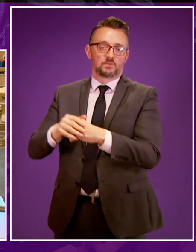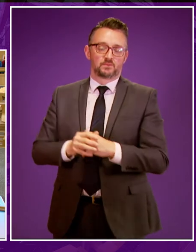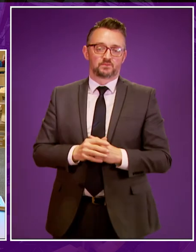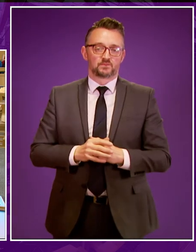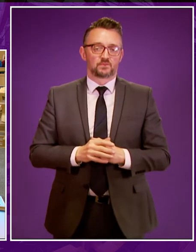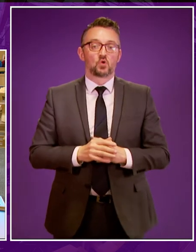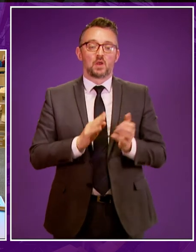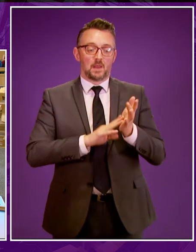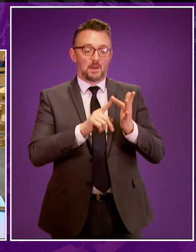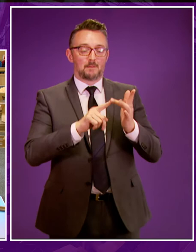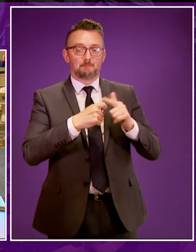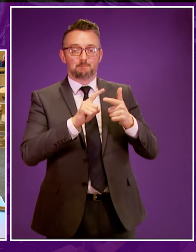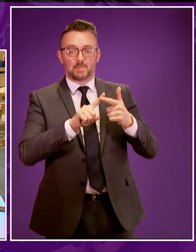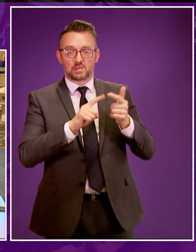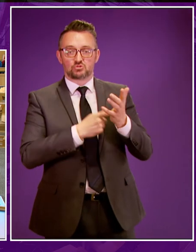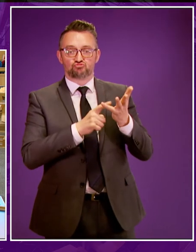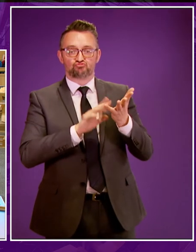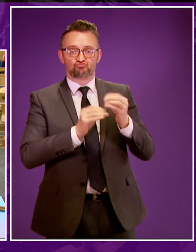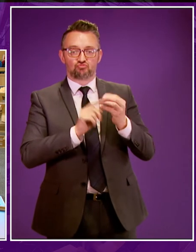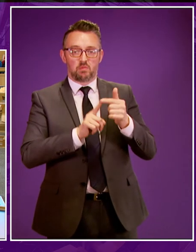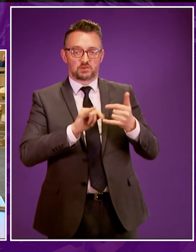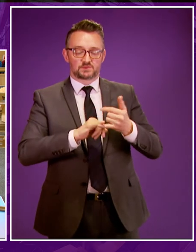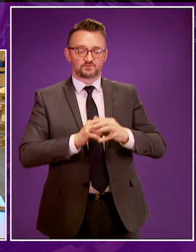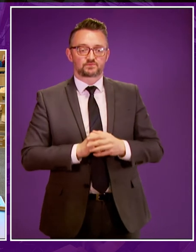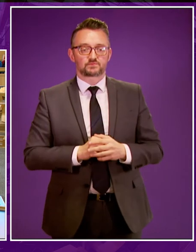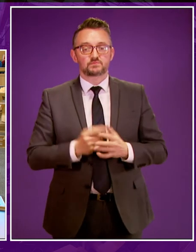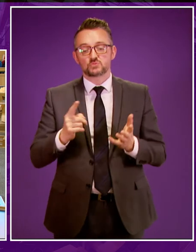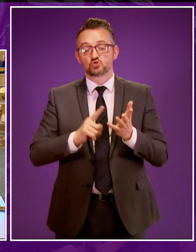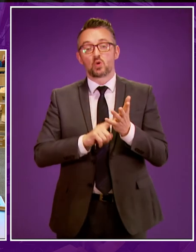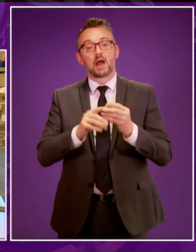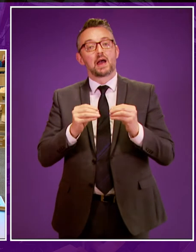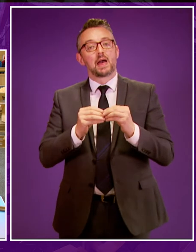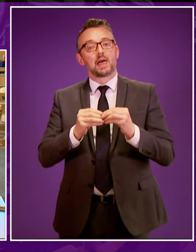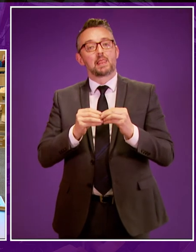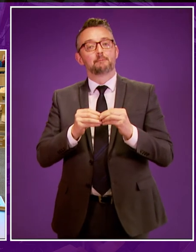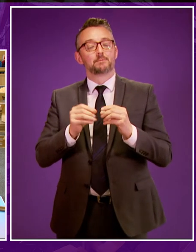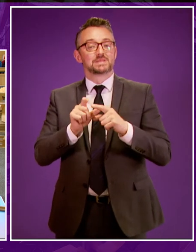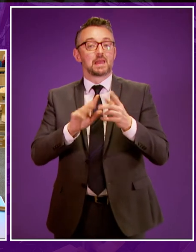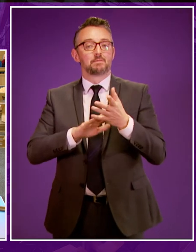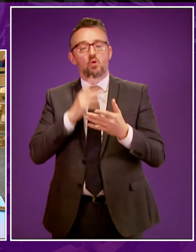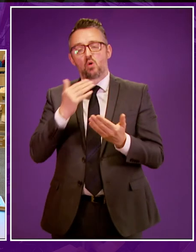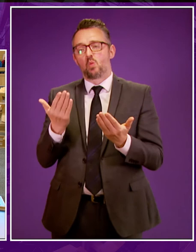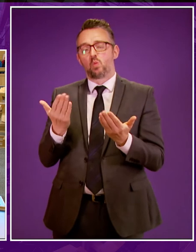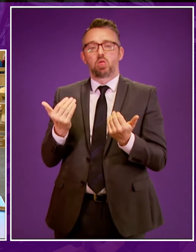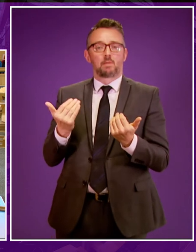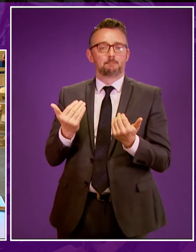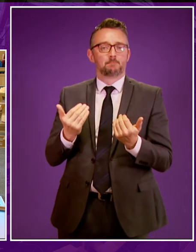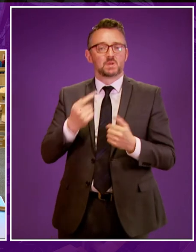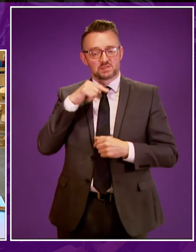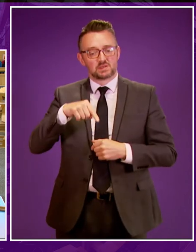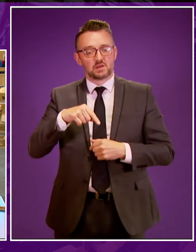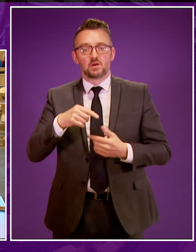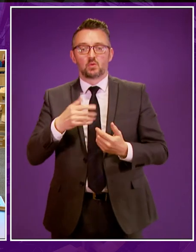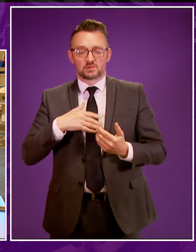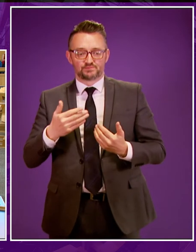Mike Rumble is to be followed by Marie Todd the Liberal Democrats welcome and support the commitment from the Minister to ensure that more information